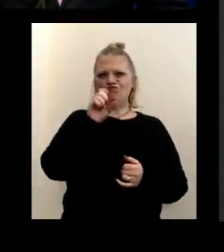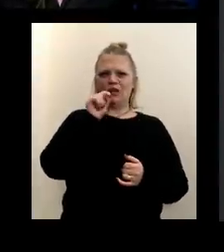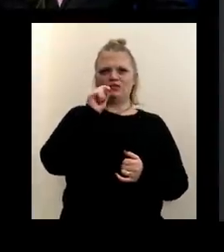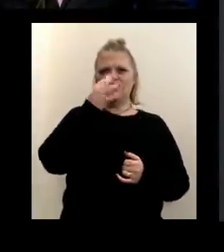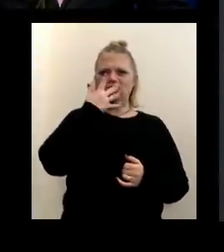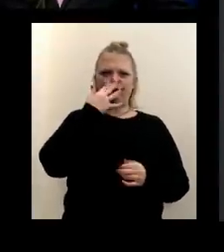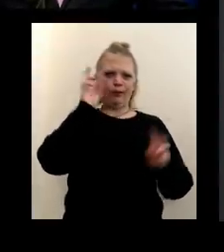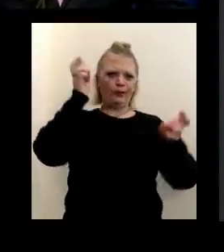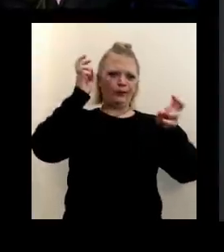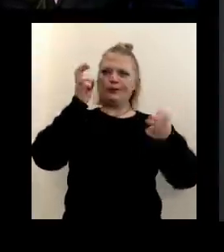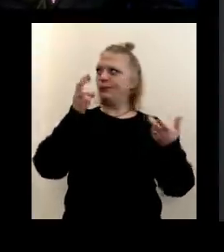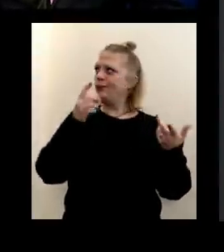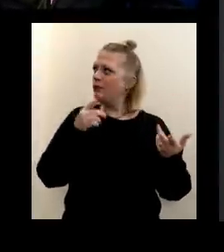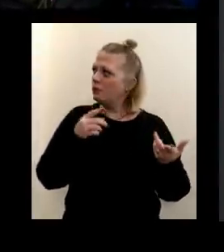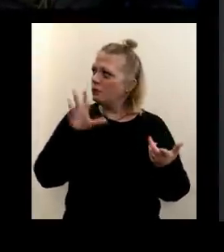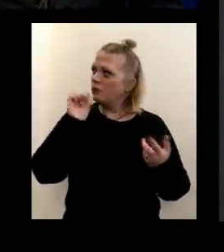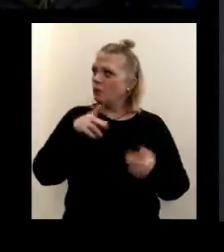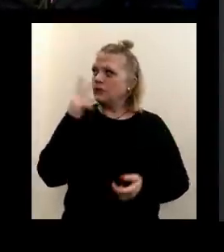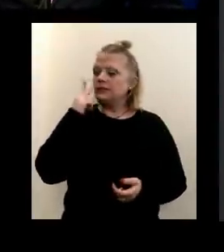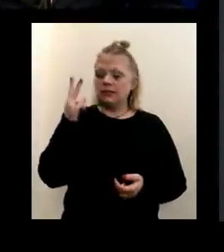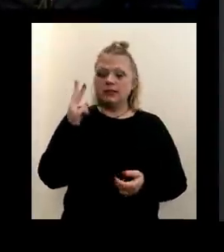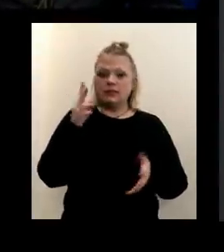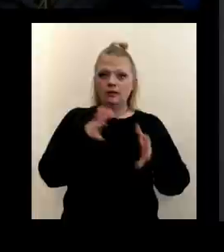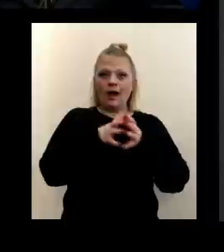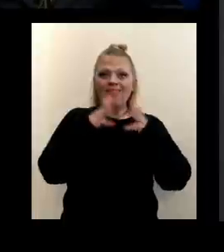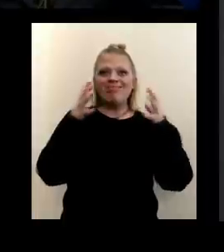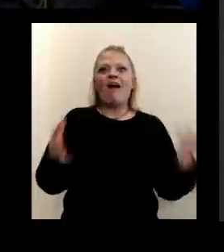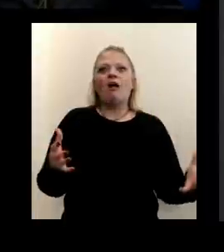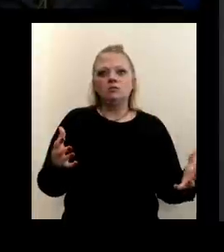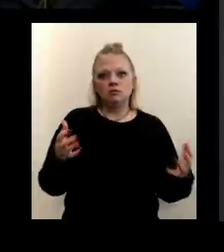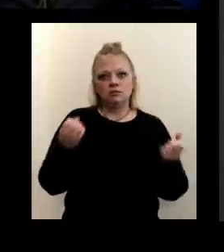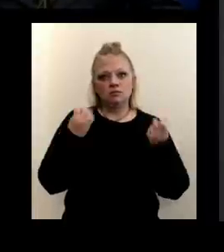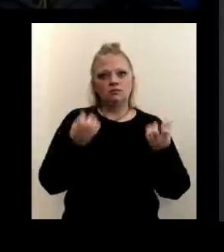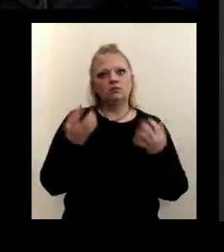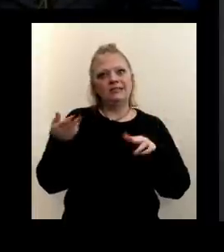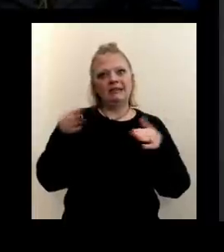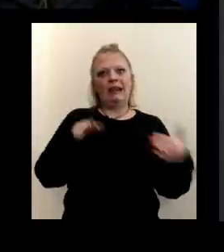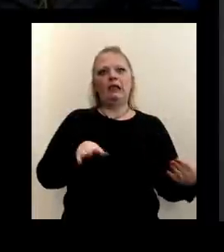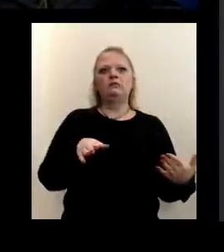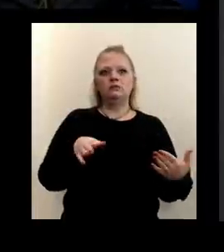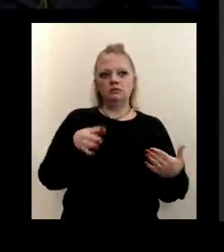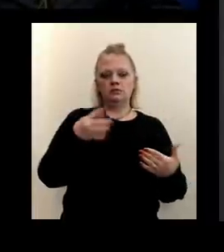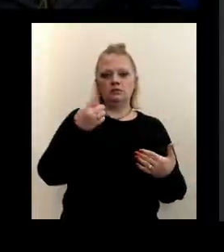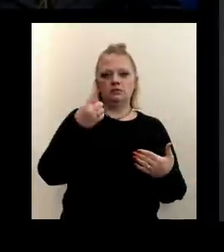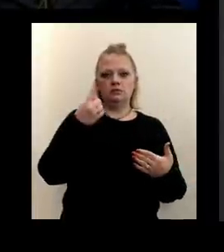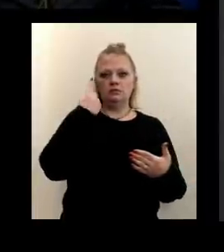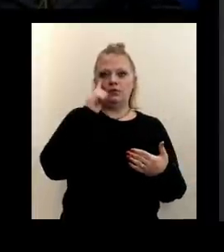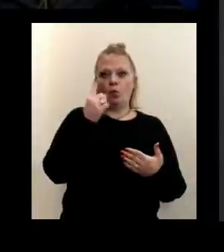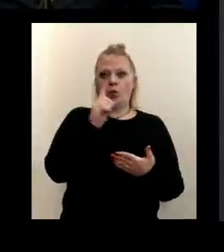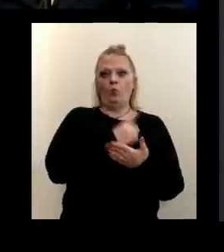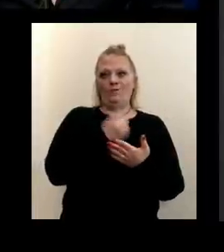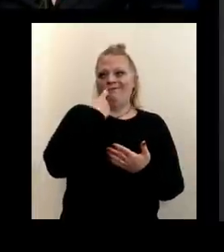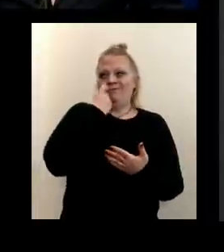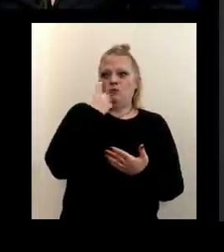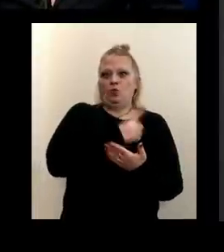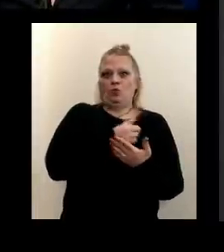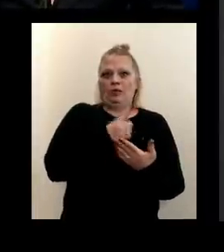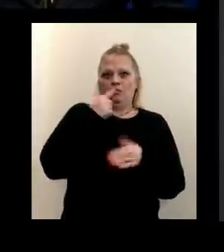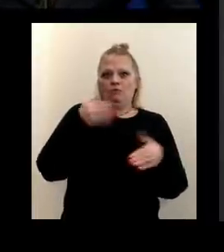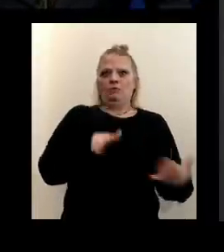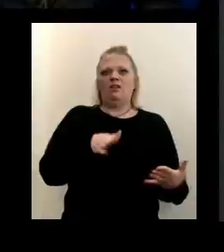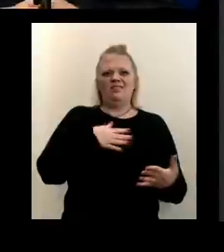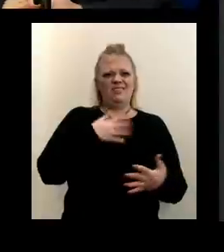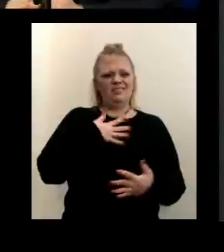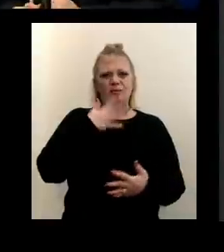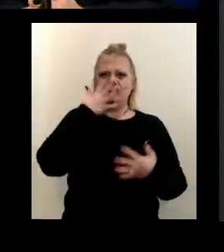so to speak. And you'll see that we've had a lot of deaths in the hospital over the last week. And that is a very discouraging sign.